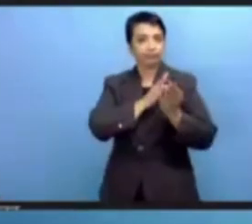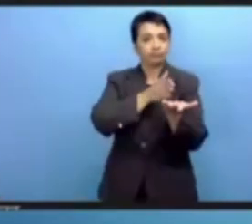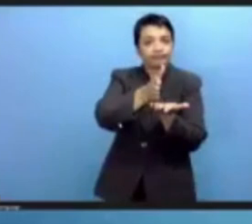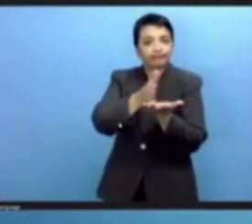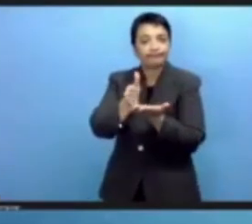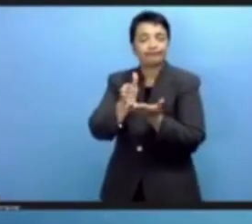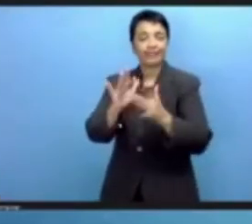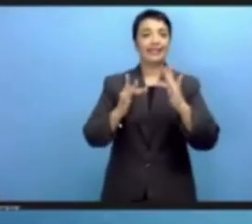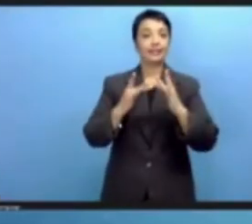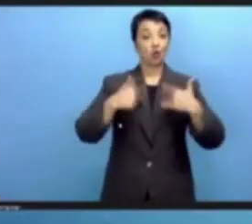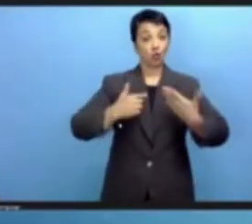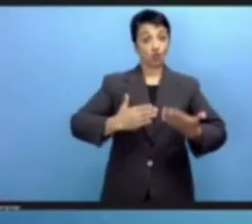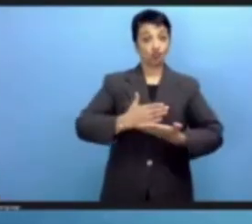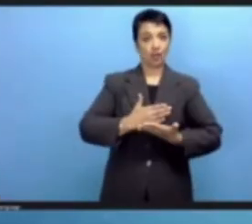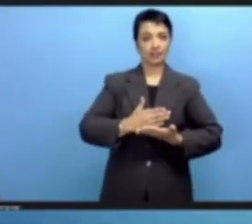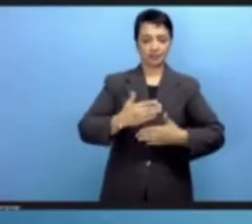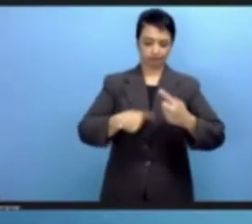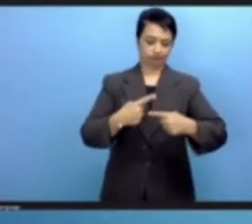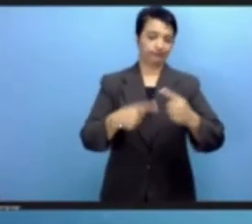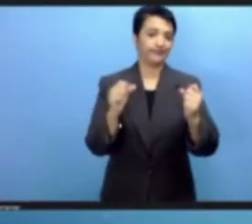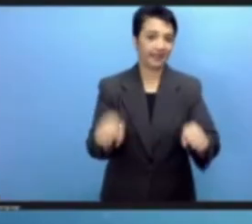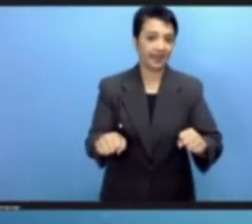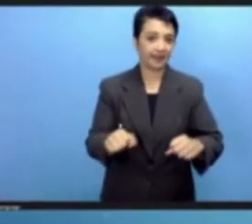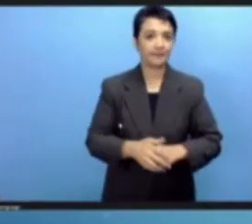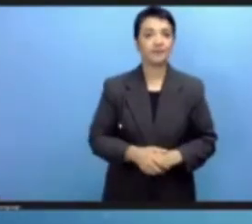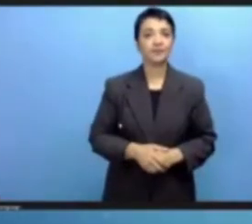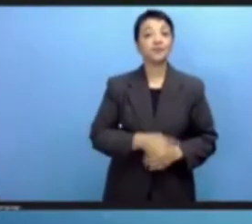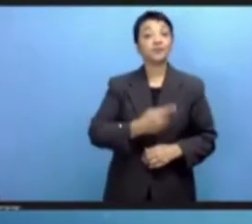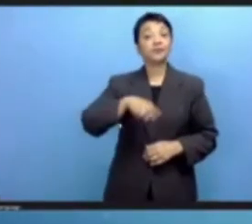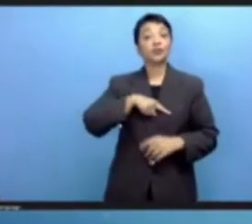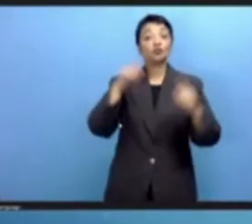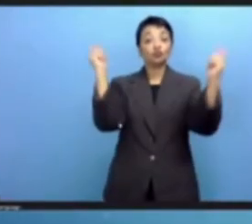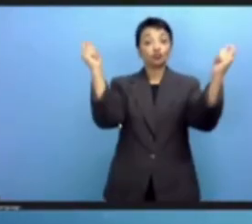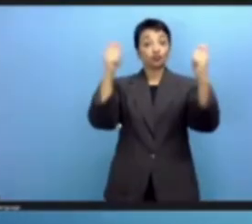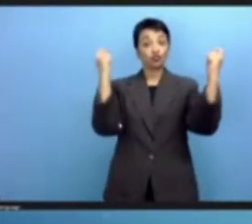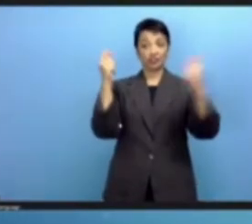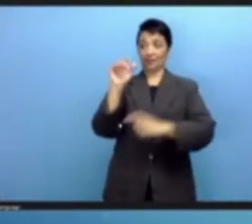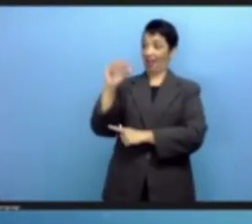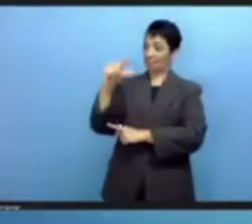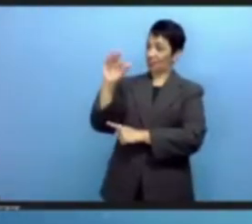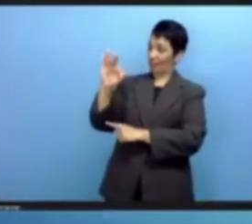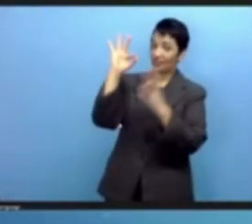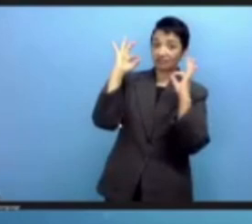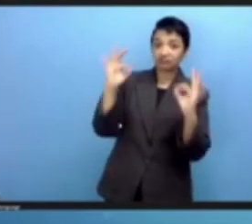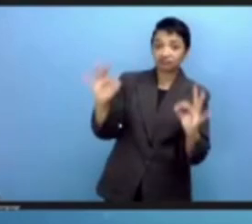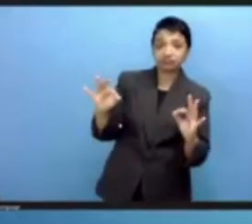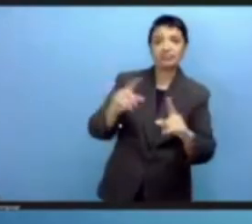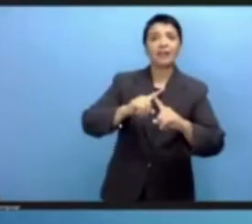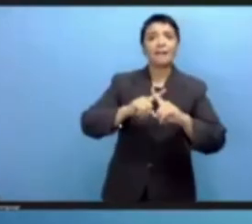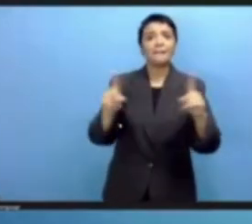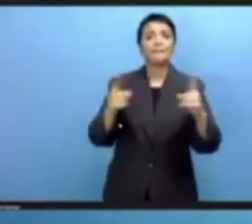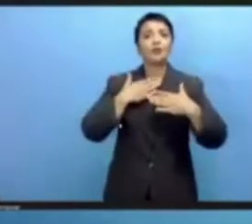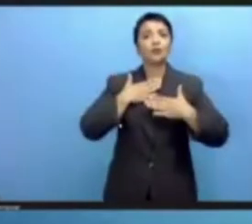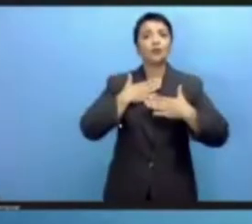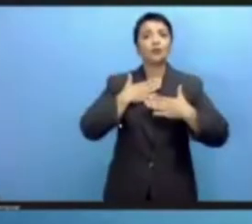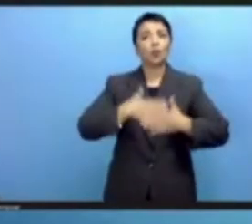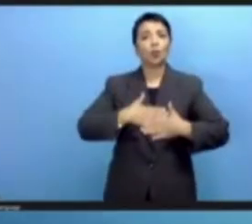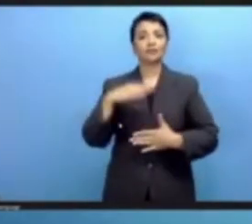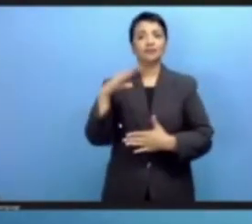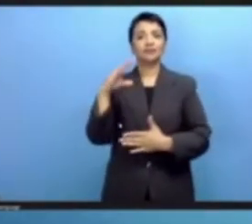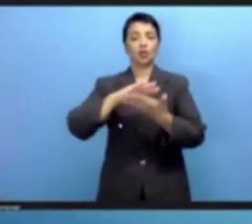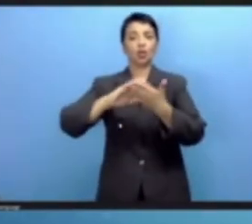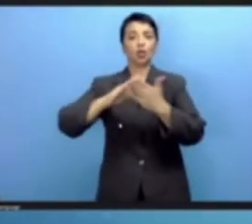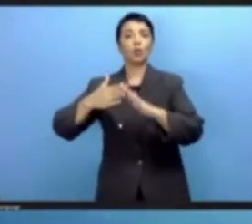rights. While we celebrate the existence of the IGF, itself a result of significant civil society pressure, we